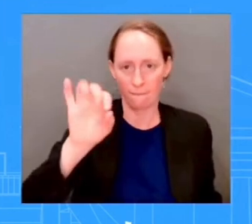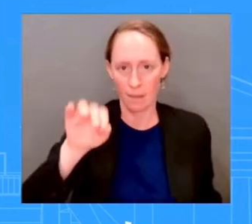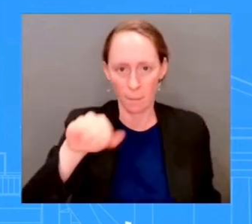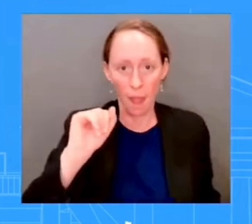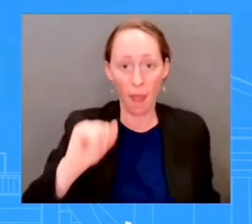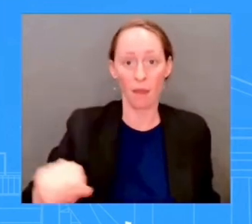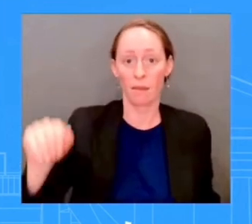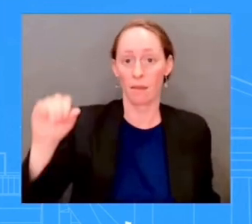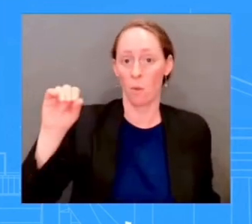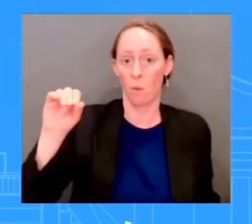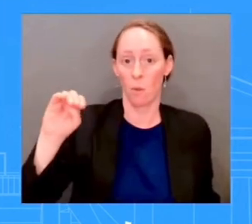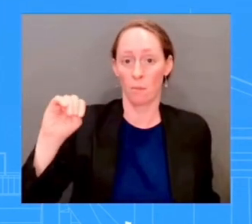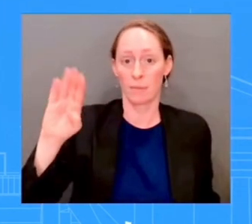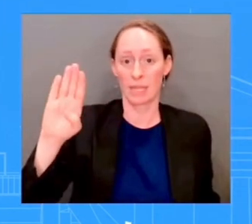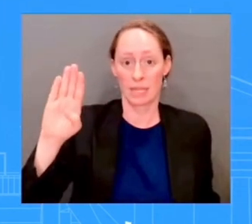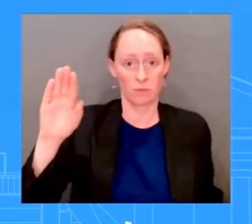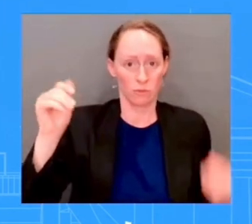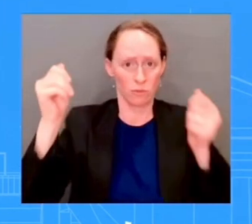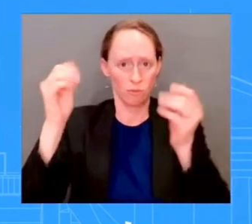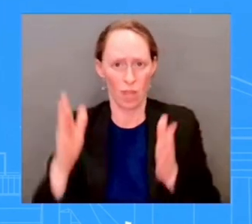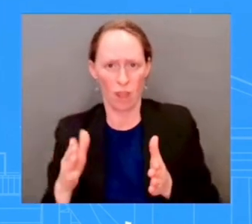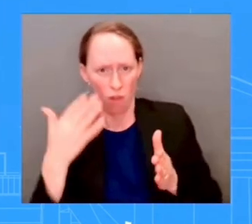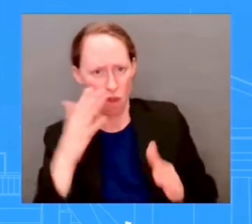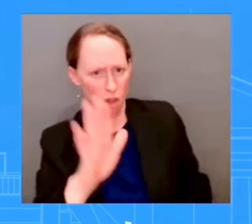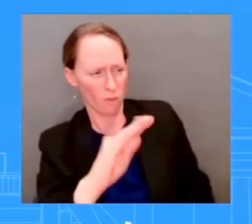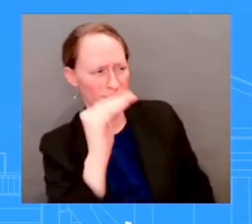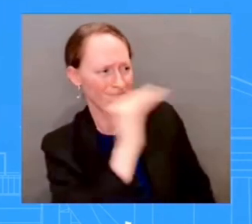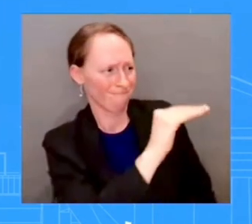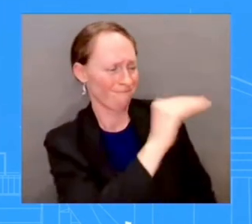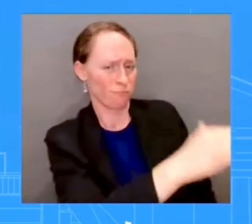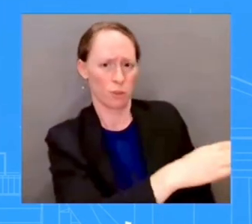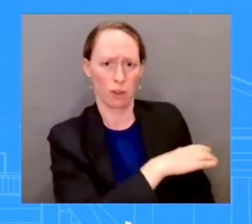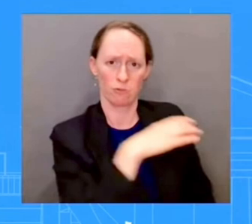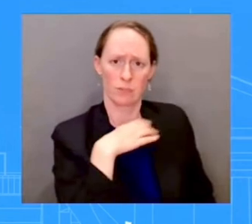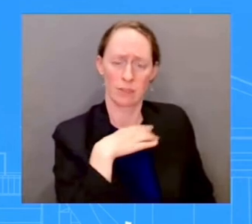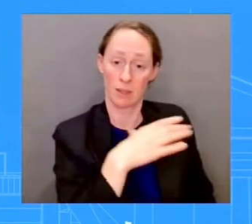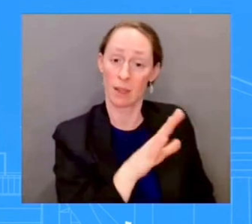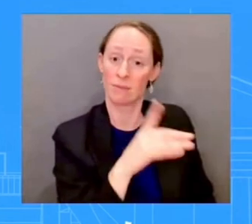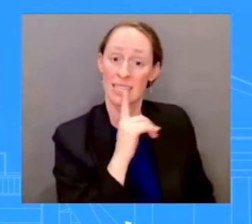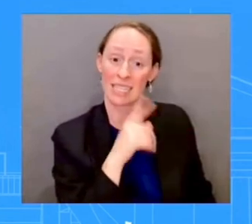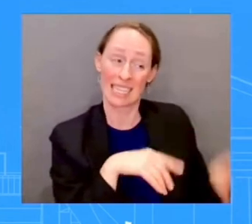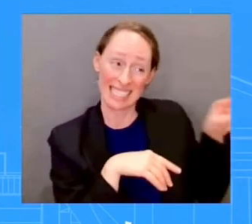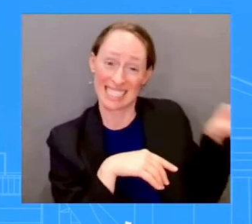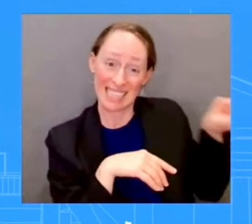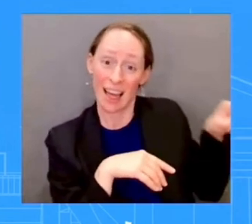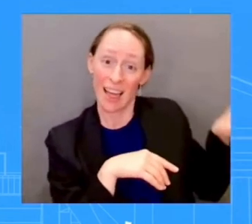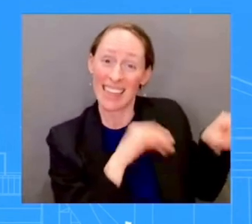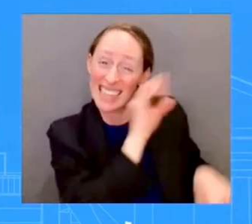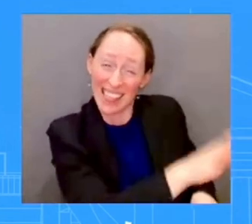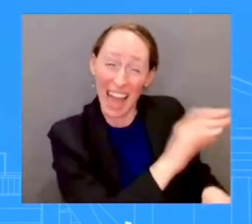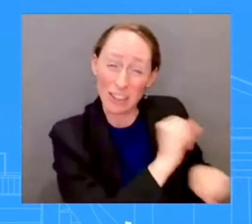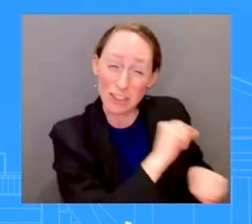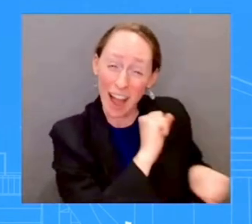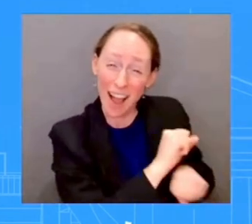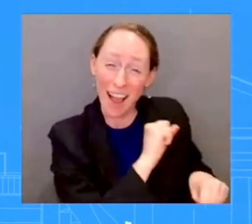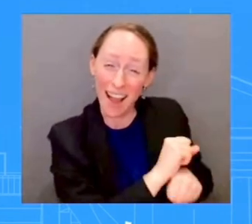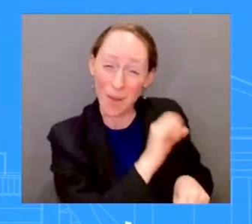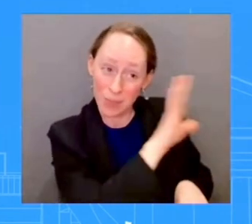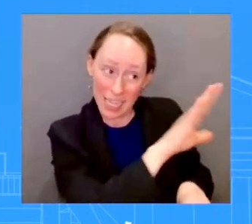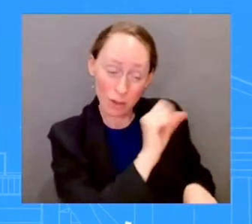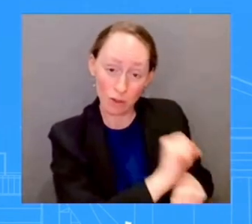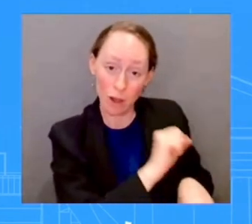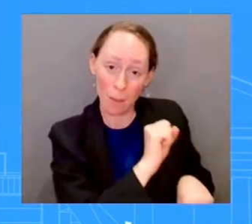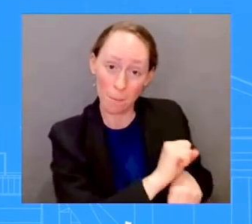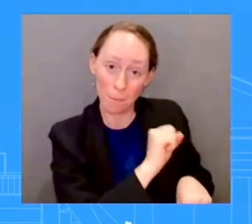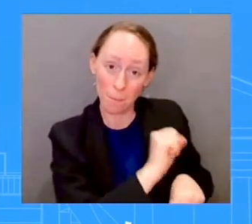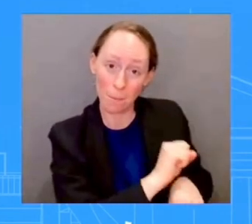level. This is their job. I'm talking about them doing their job and making sure that the government doesn't shut down. It is not a difficult thing. It is very simple.